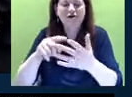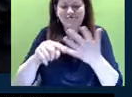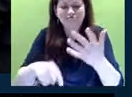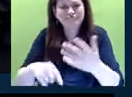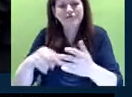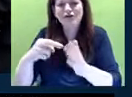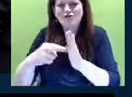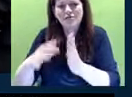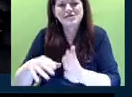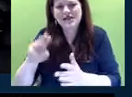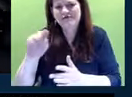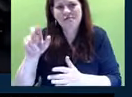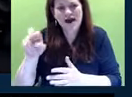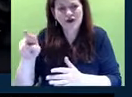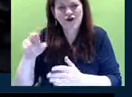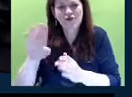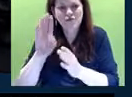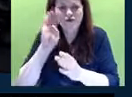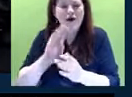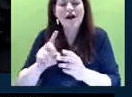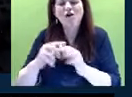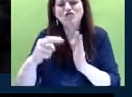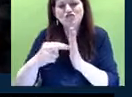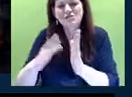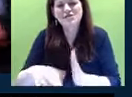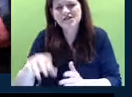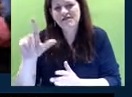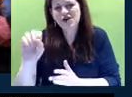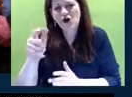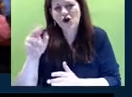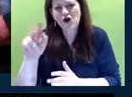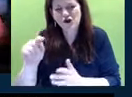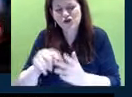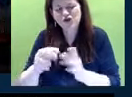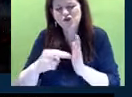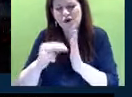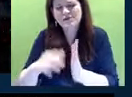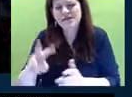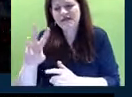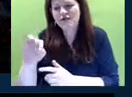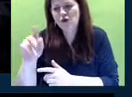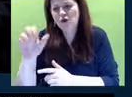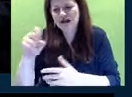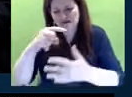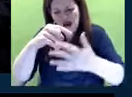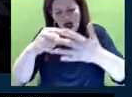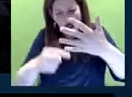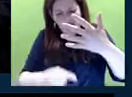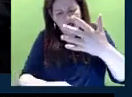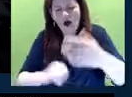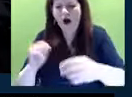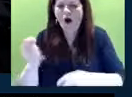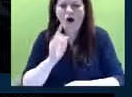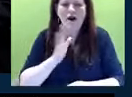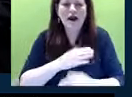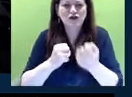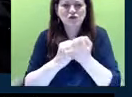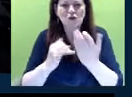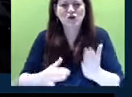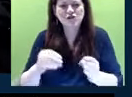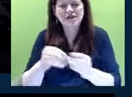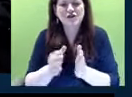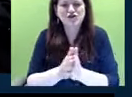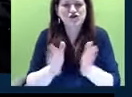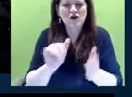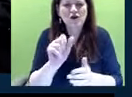Minor Brown, Representative Longhurst, Representative Williams, and all of our supporters in the General Assembly. We have